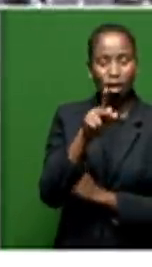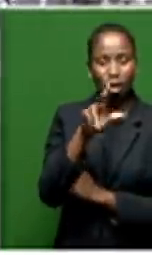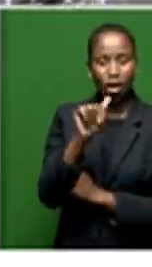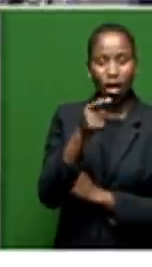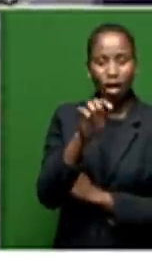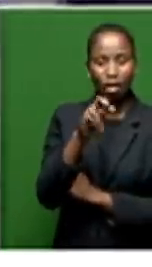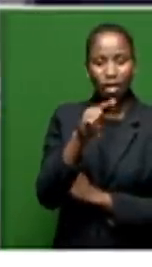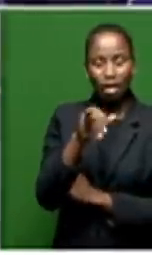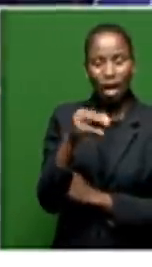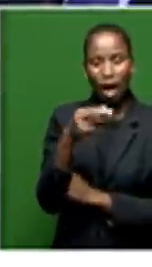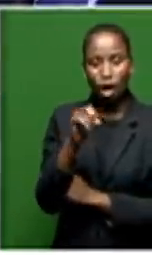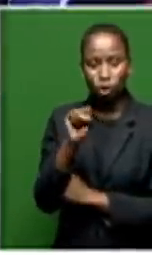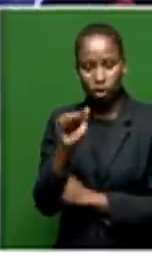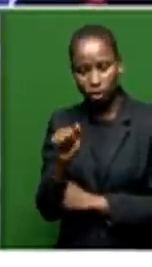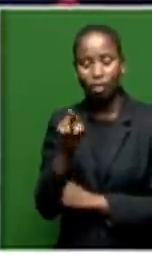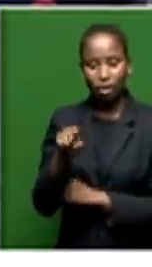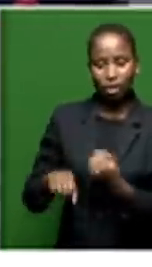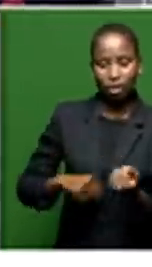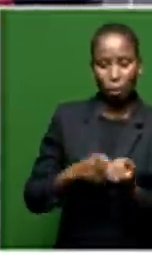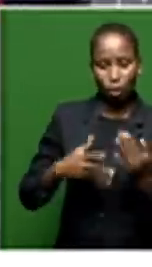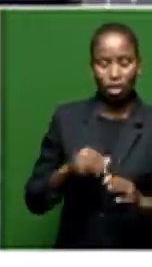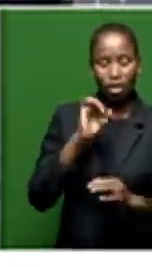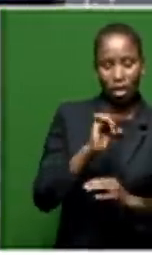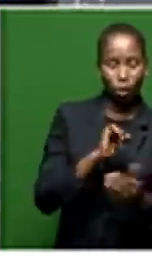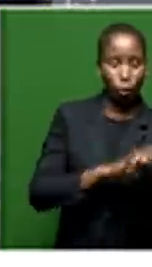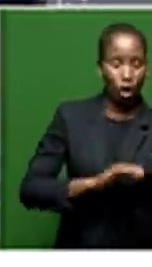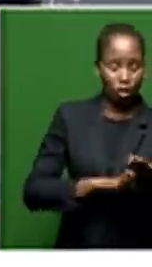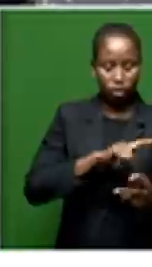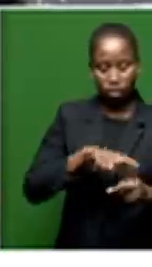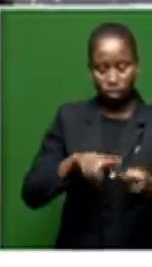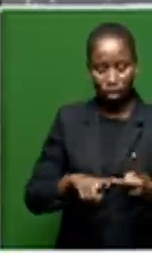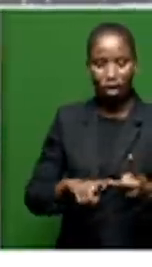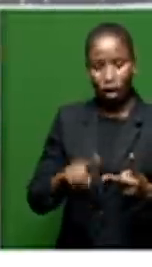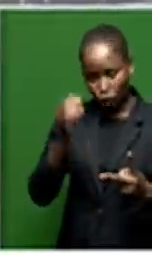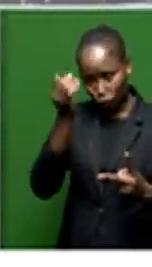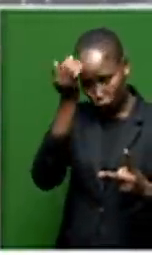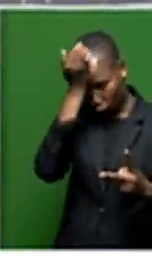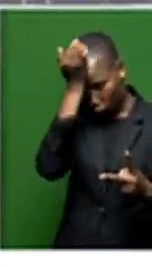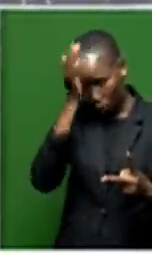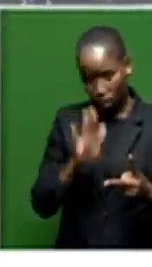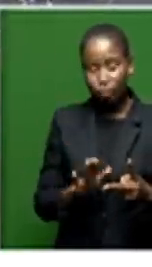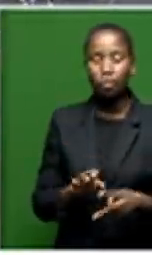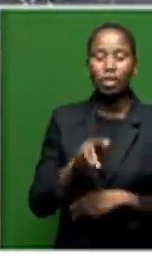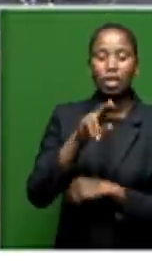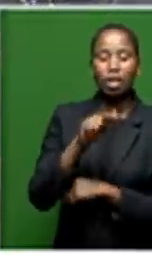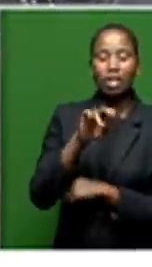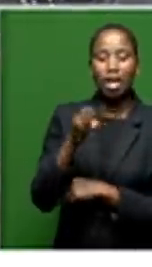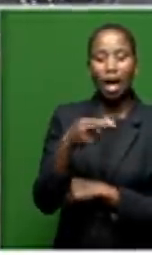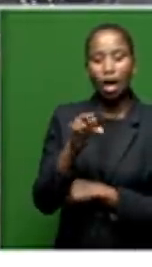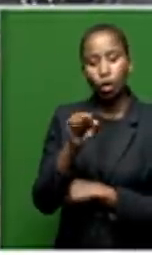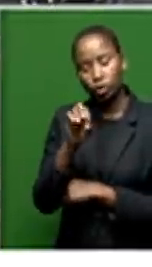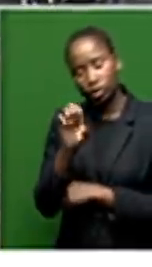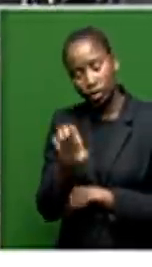suspended secretary general Ace Makashule and former president Jacob Zuma. Just knowing Carl Niehaus, Mr. Niehaus, there is a heavy